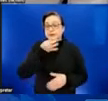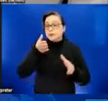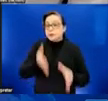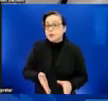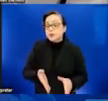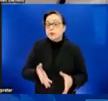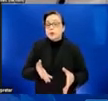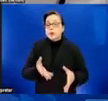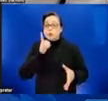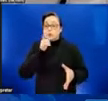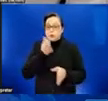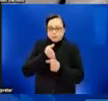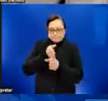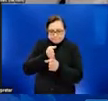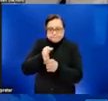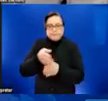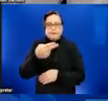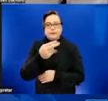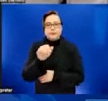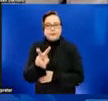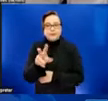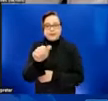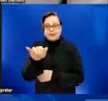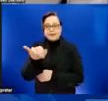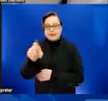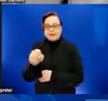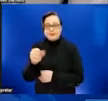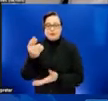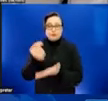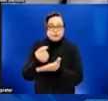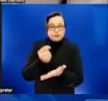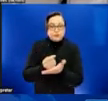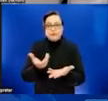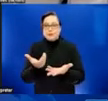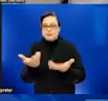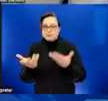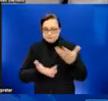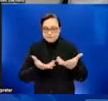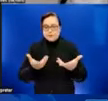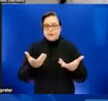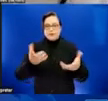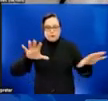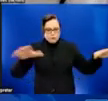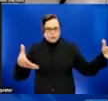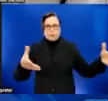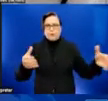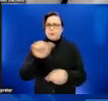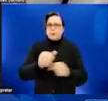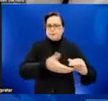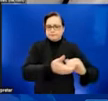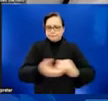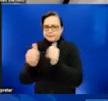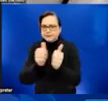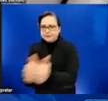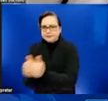and care and treatment, are staffing the response. We are working on the monkeypox response because we have learned a thing or